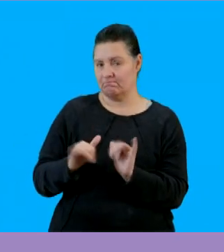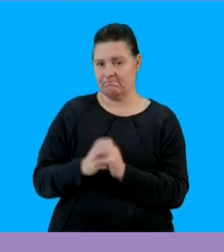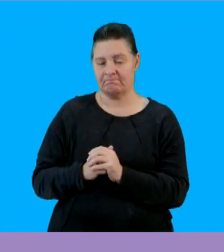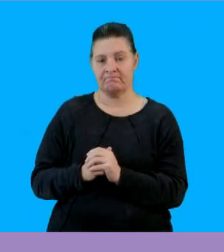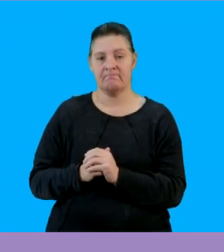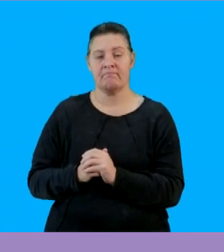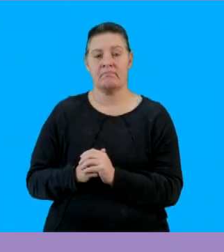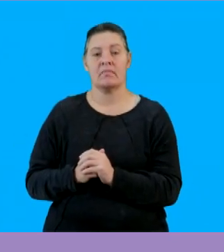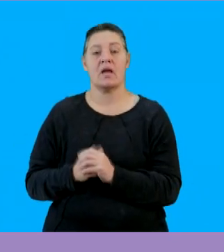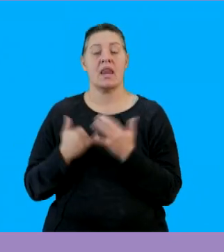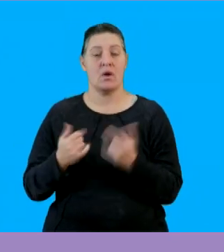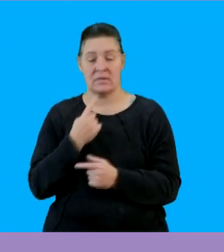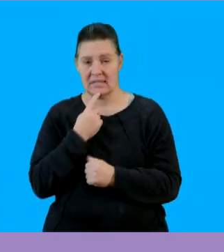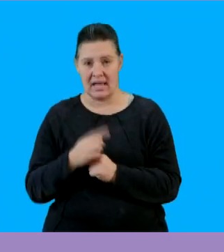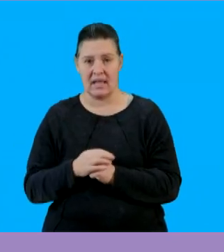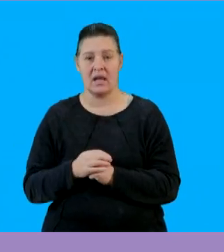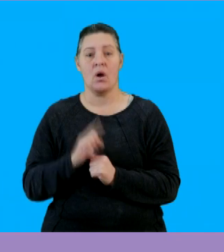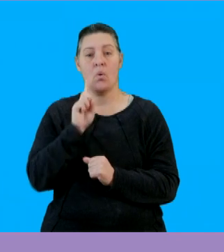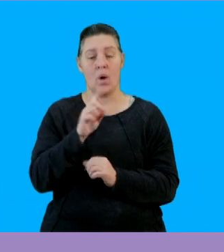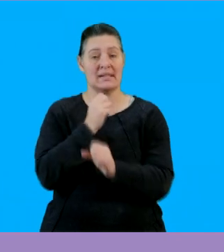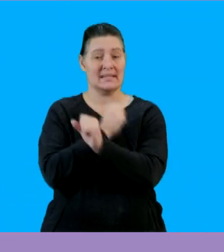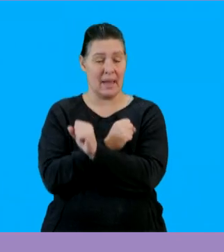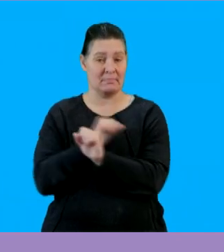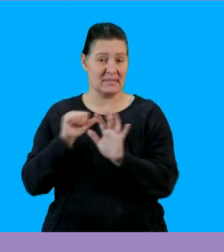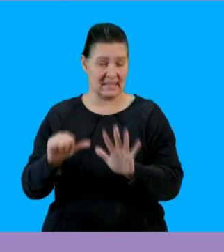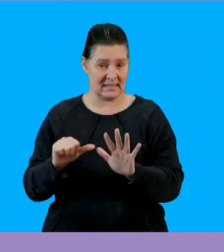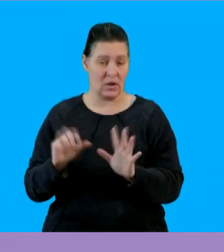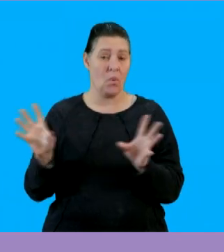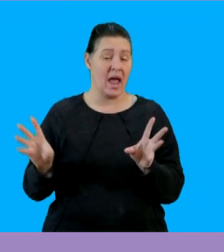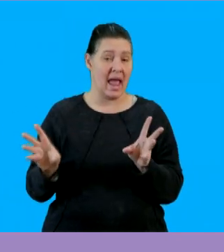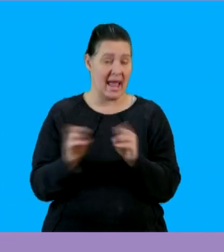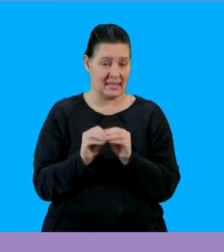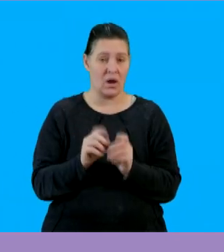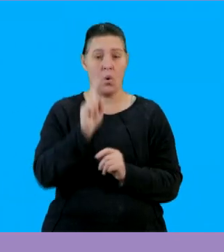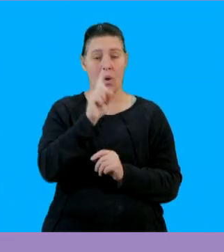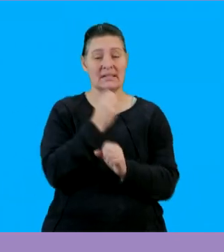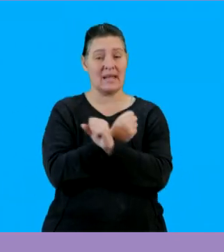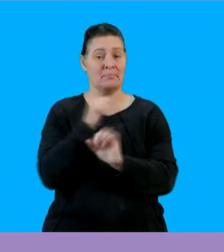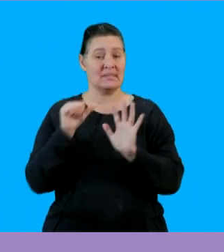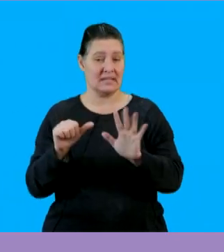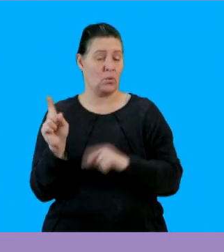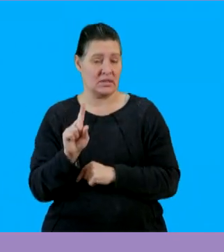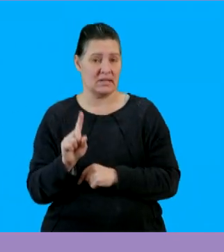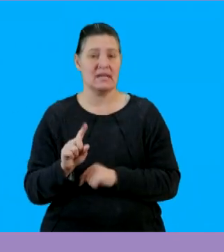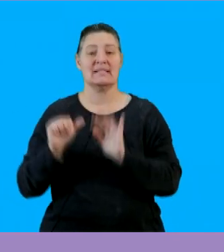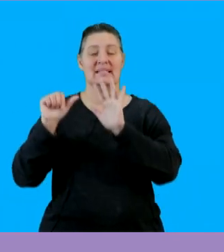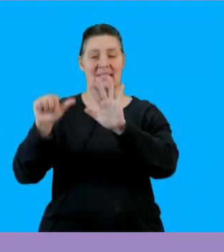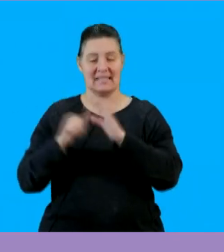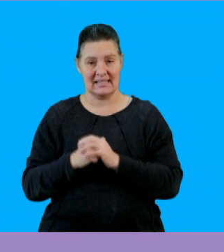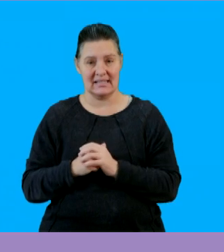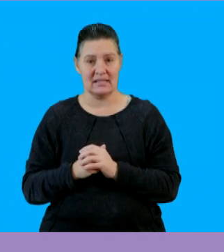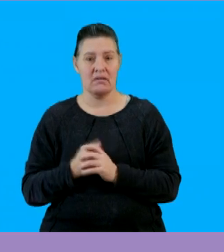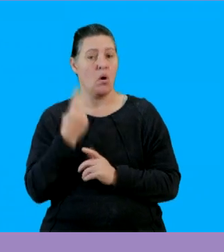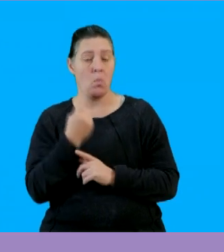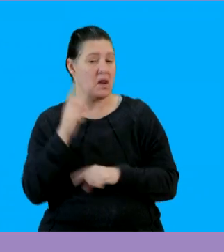variables as they are then we are going to say 1 multiplied by 6 we are adding 1 multiplied by 6 is